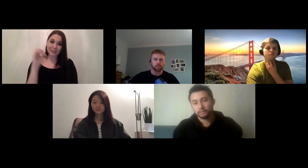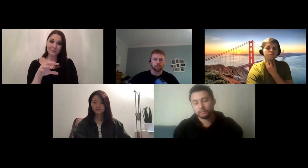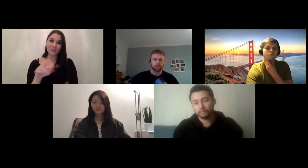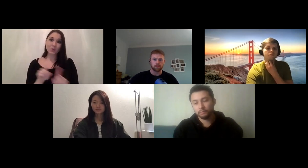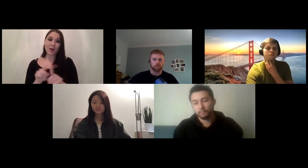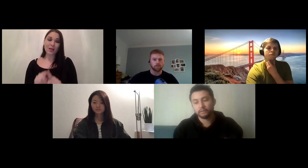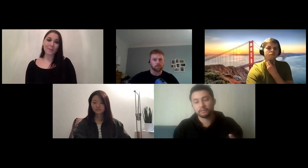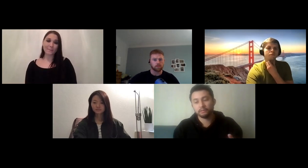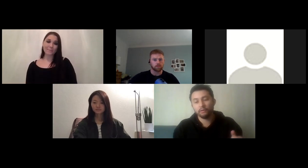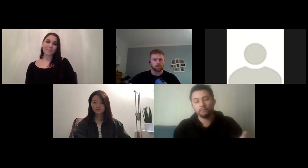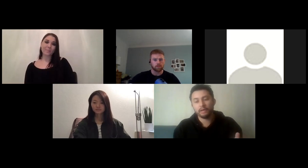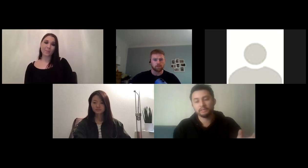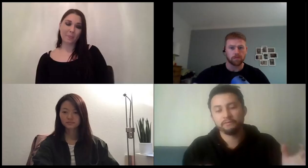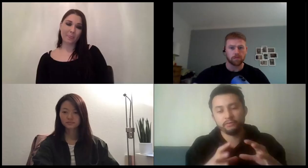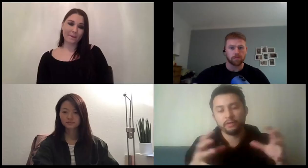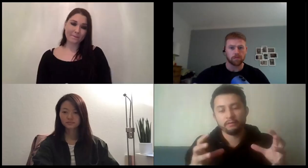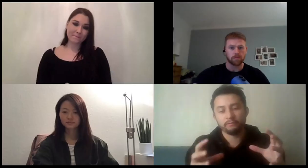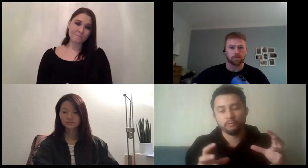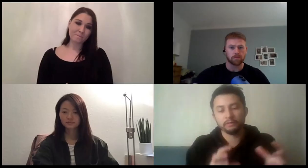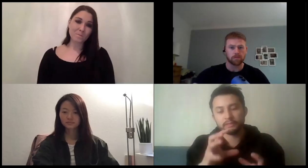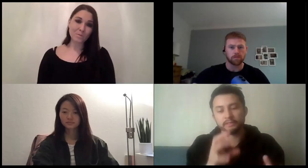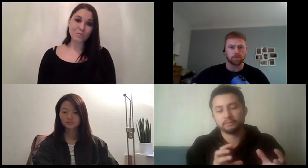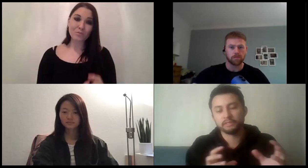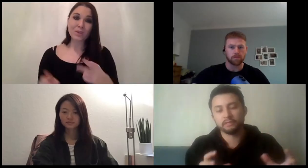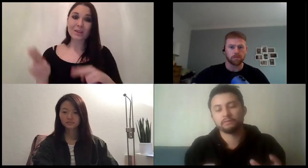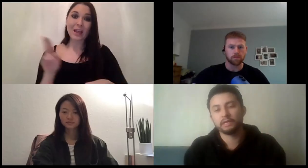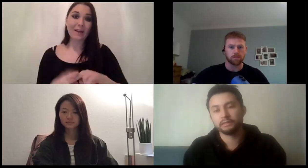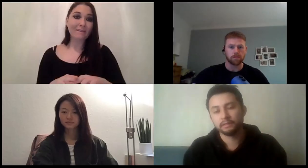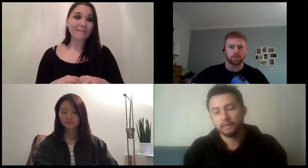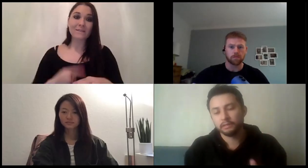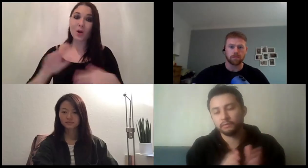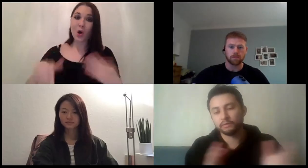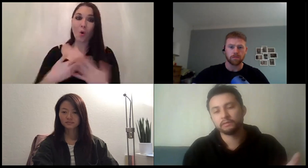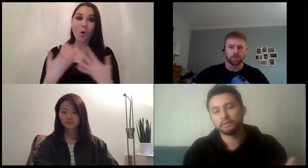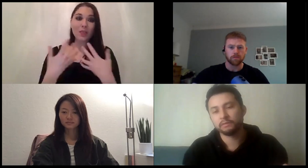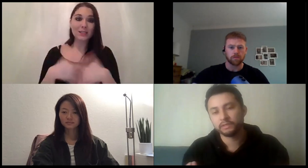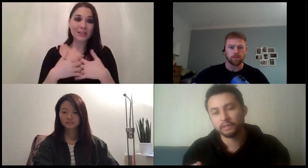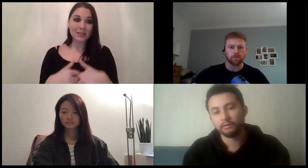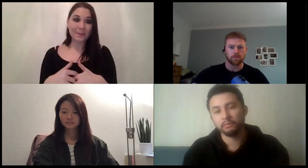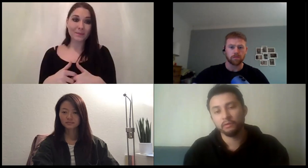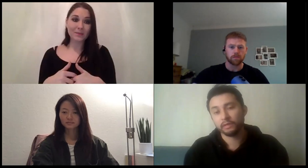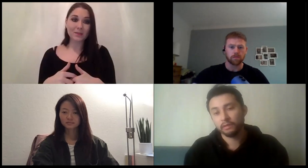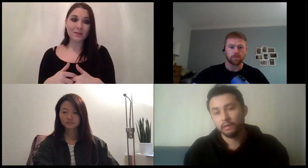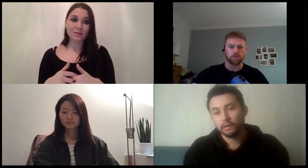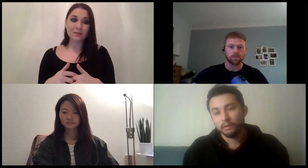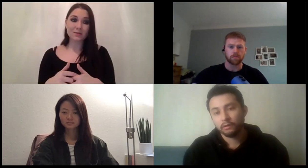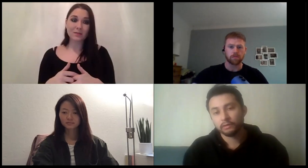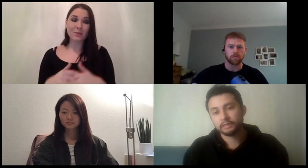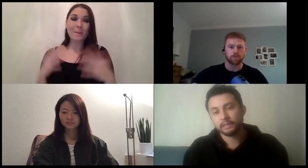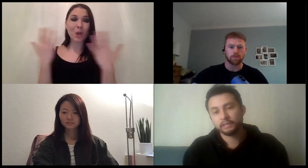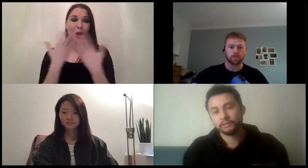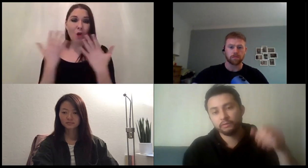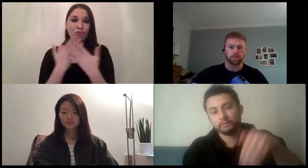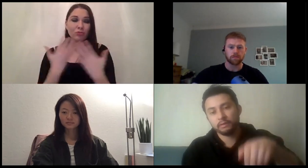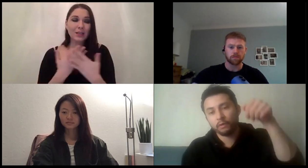so because otherwise if you don't have all these systems synchronized the resulting images are going to be blurry or